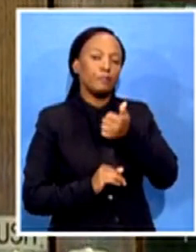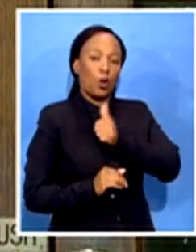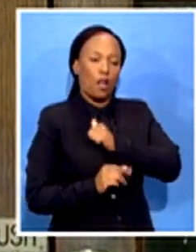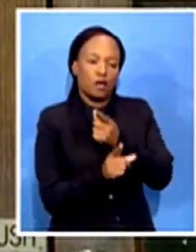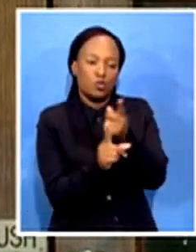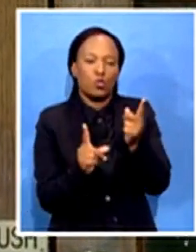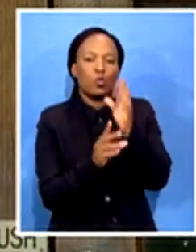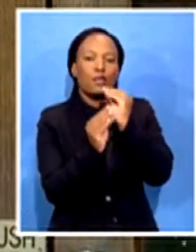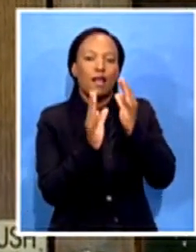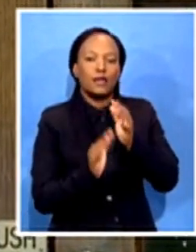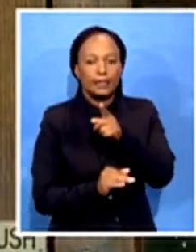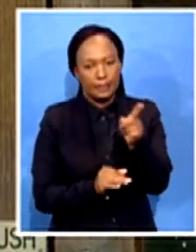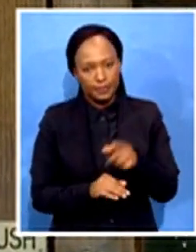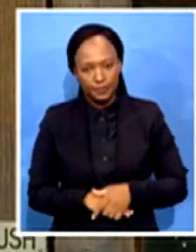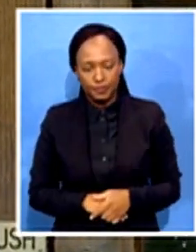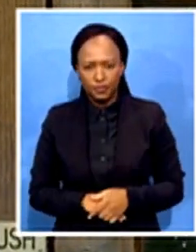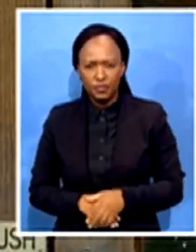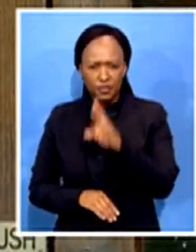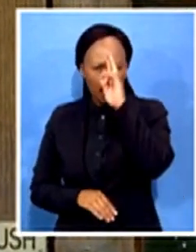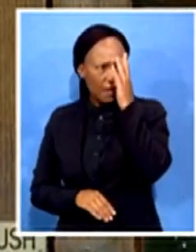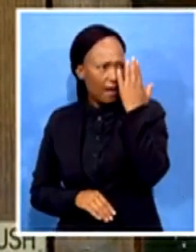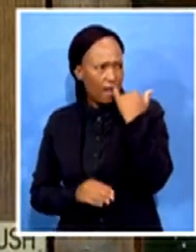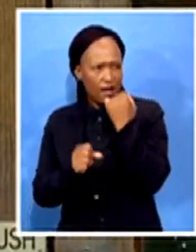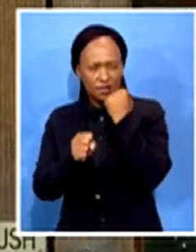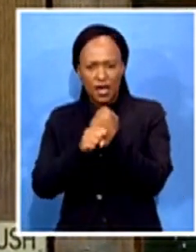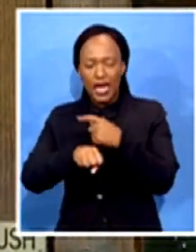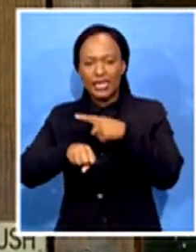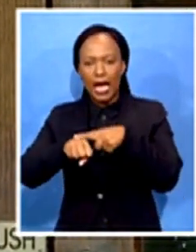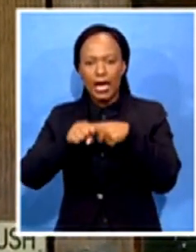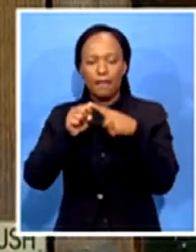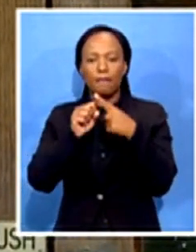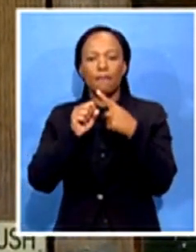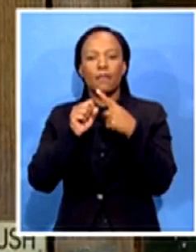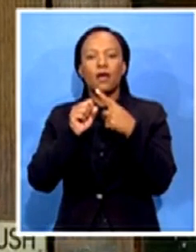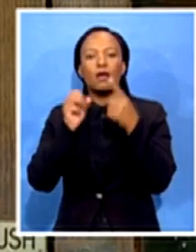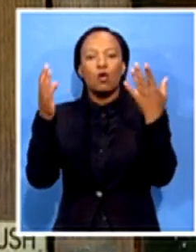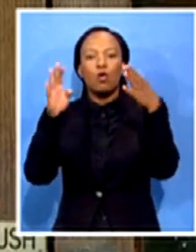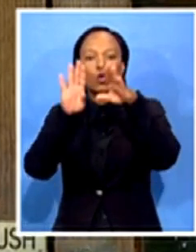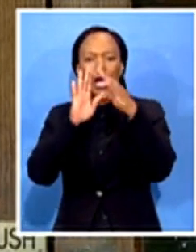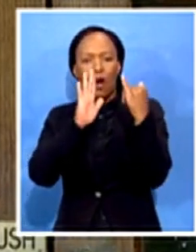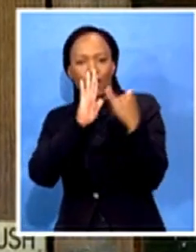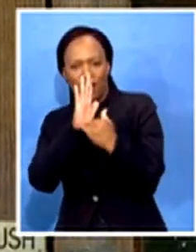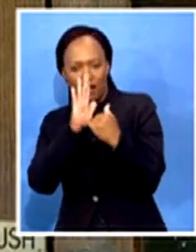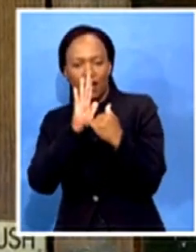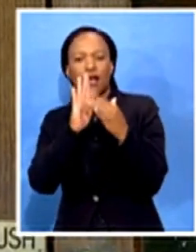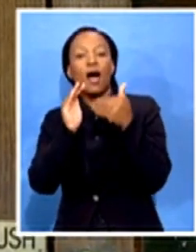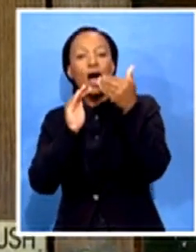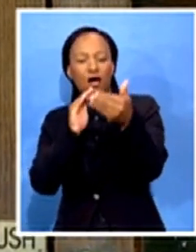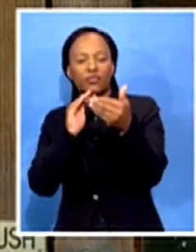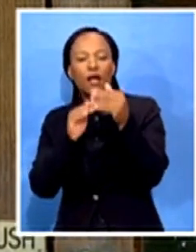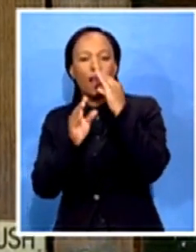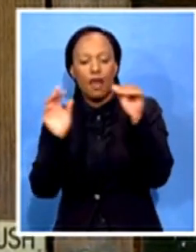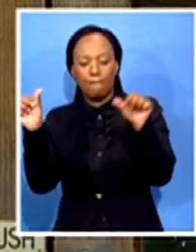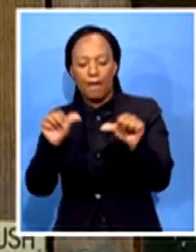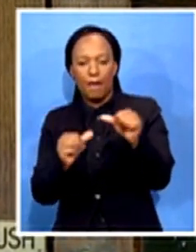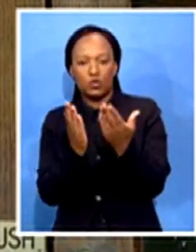coming back after lockdown, there were psychologists in place just to make sure that if learners do get infected or affected by